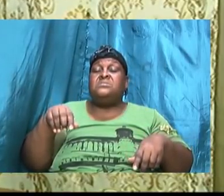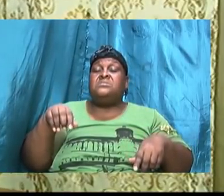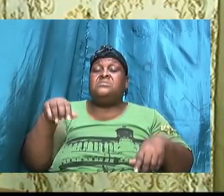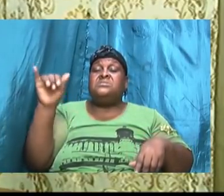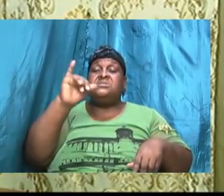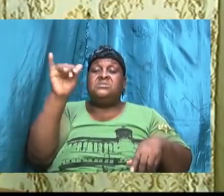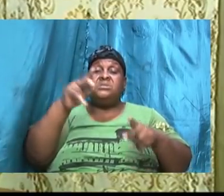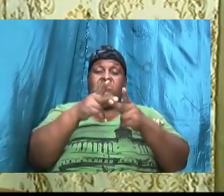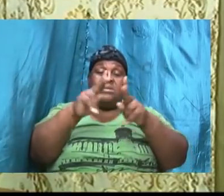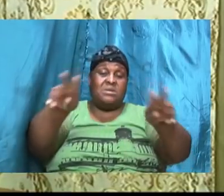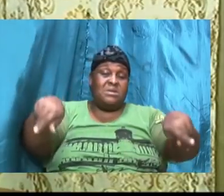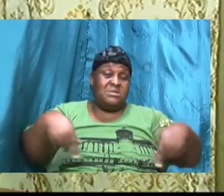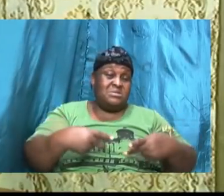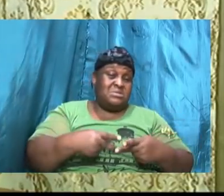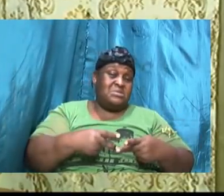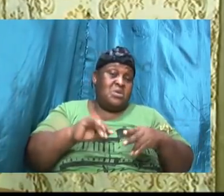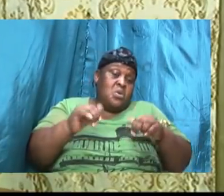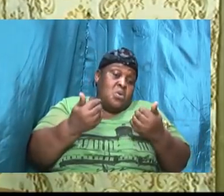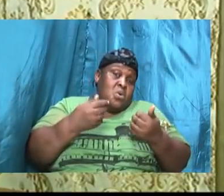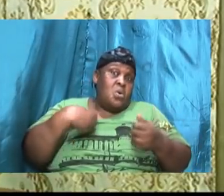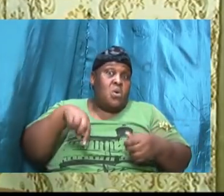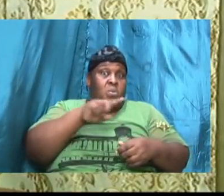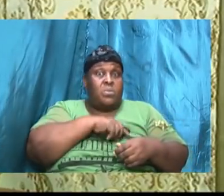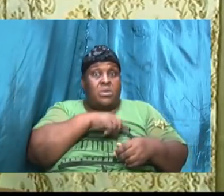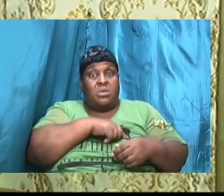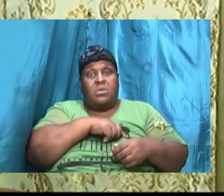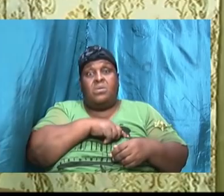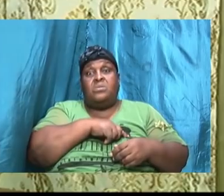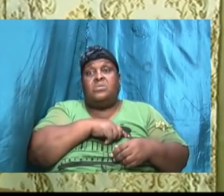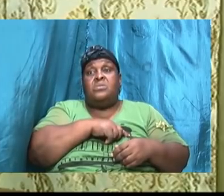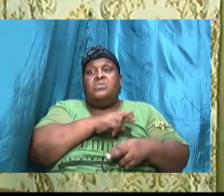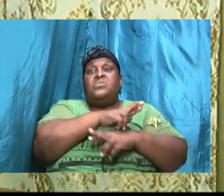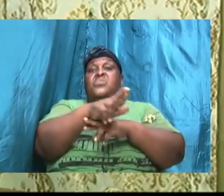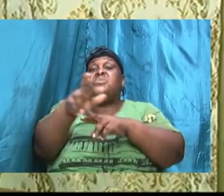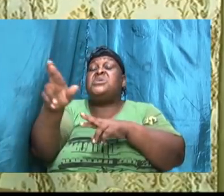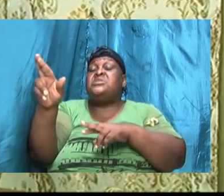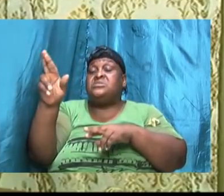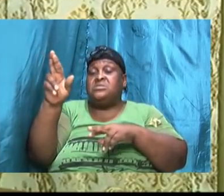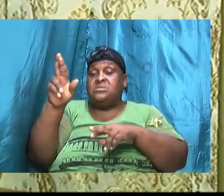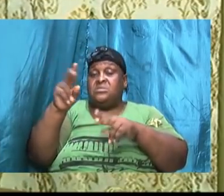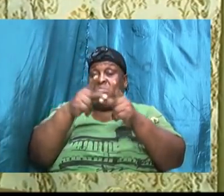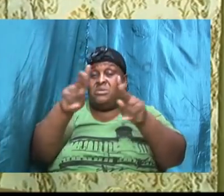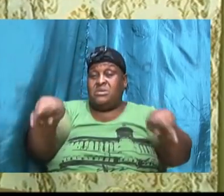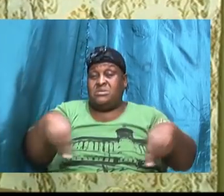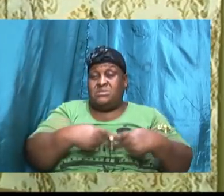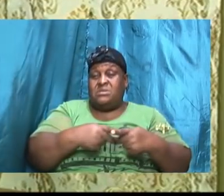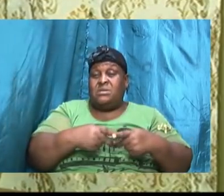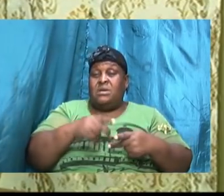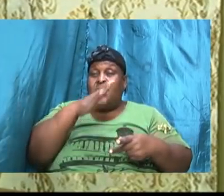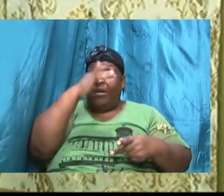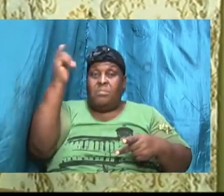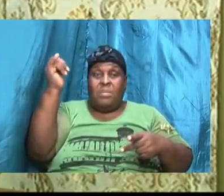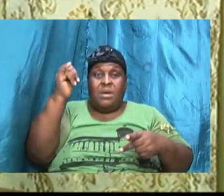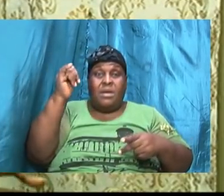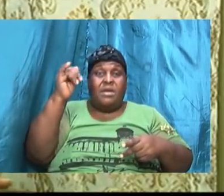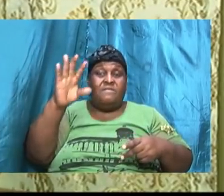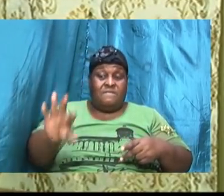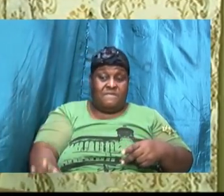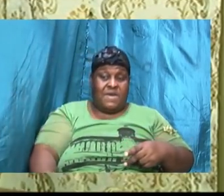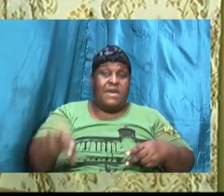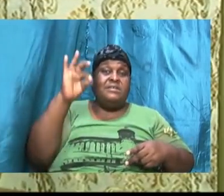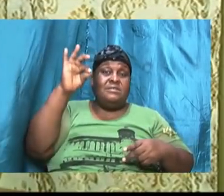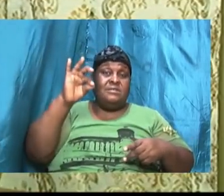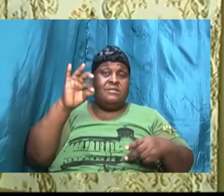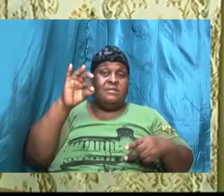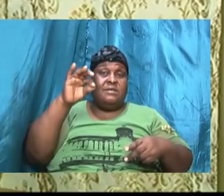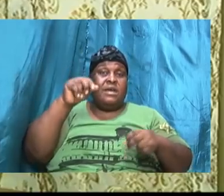how are we going to get to this place by finding and abiding in the will of God God has a design for your